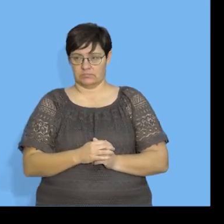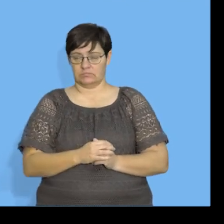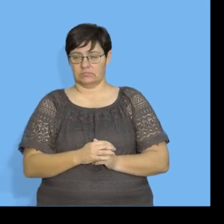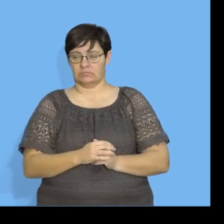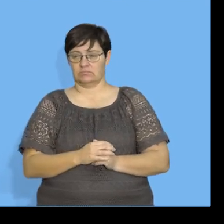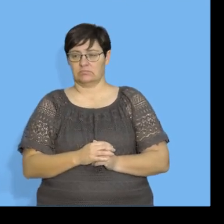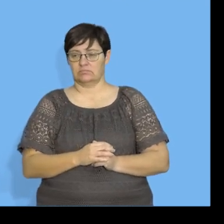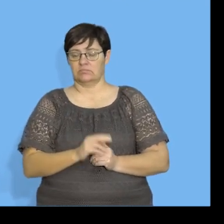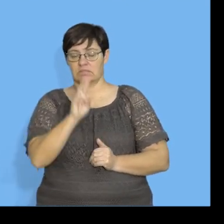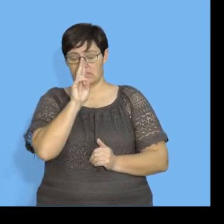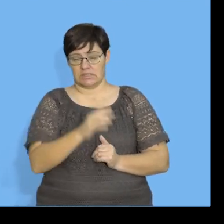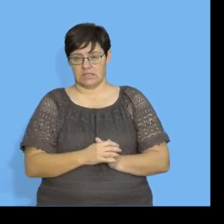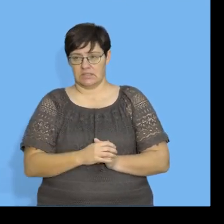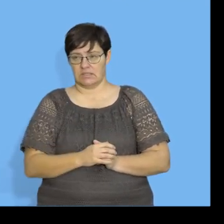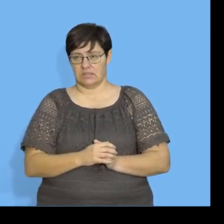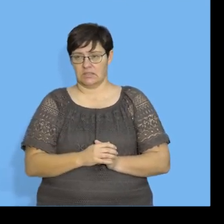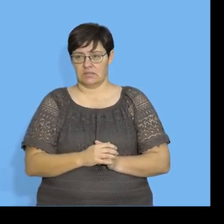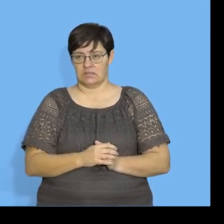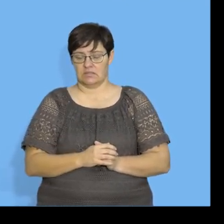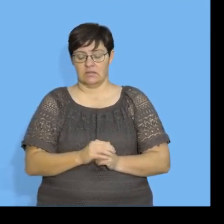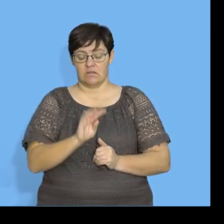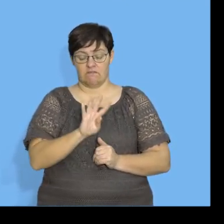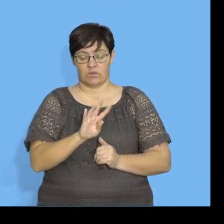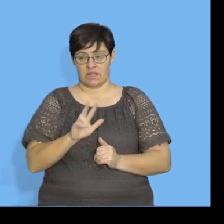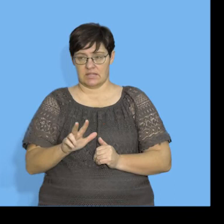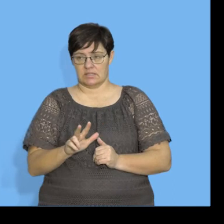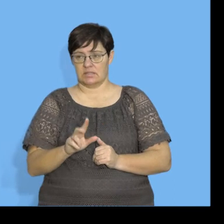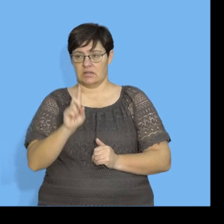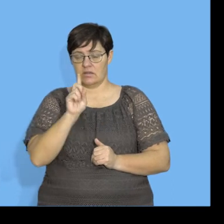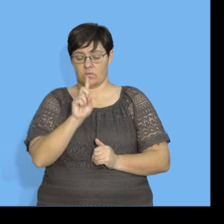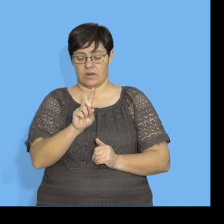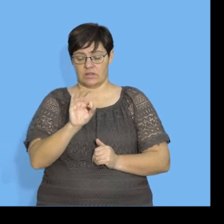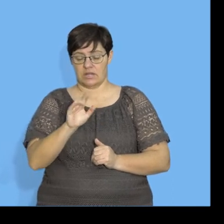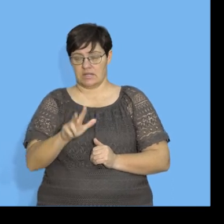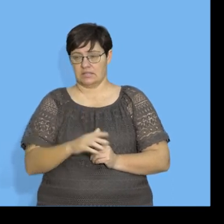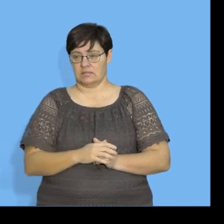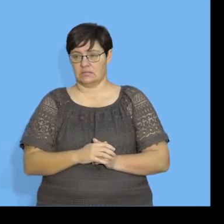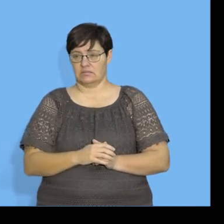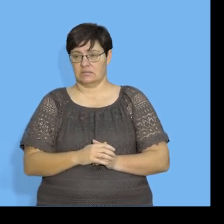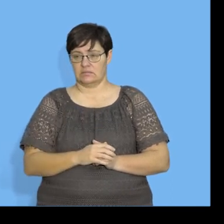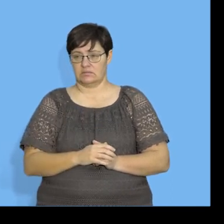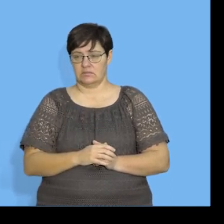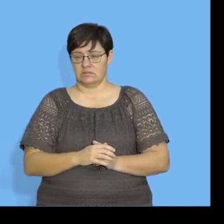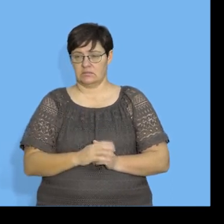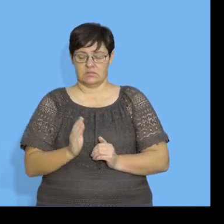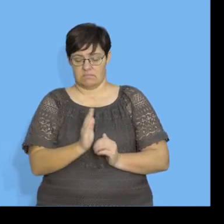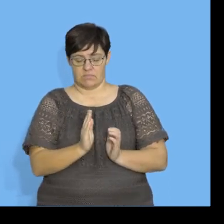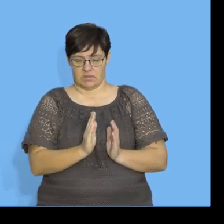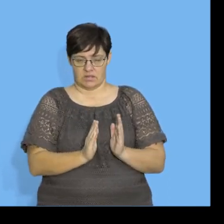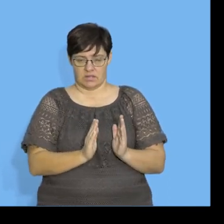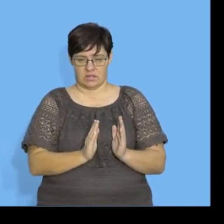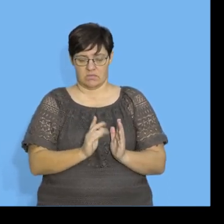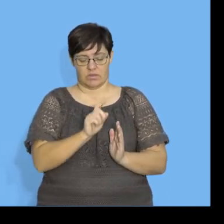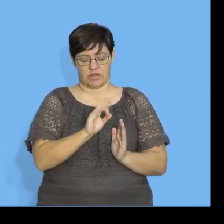So we can see that 48 and 138. 48 is somewhere there.